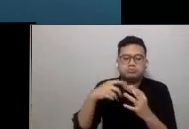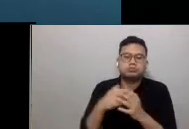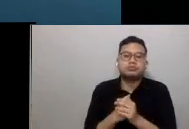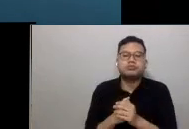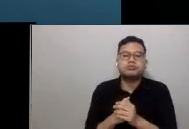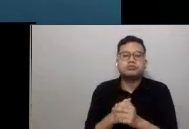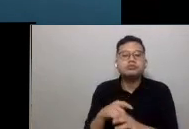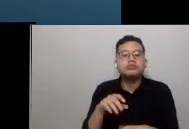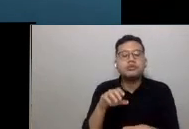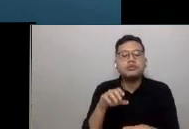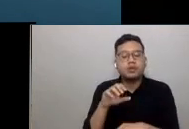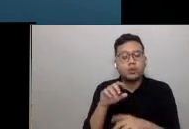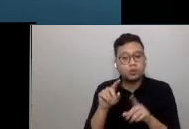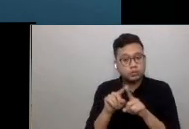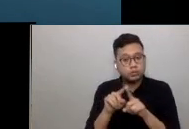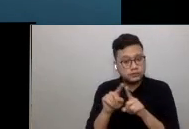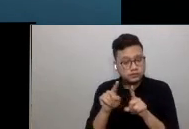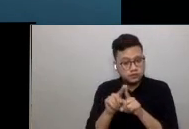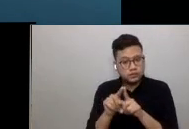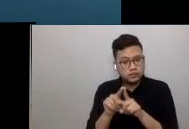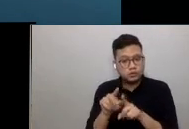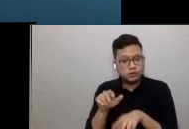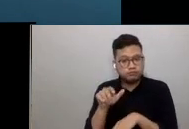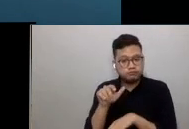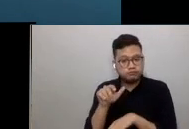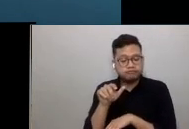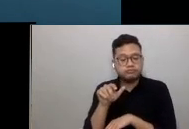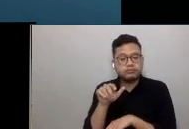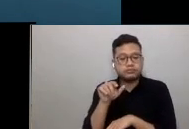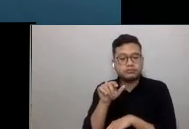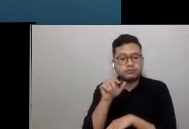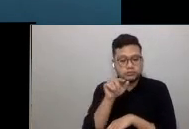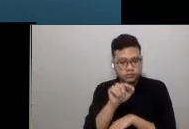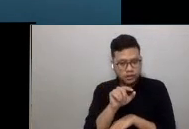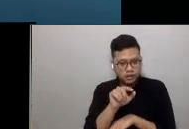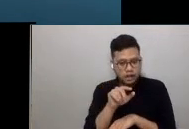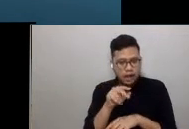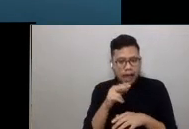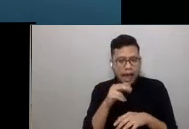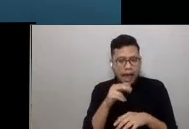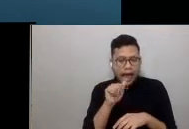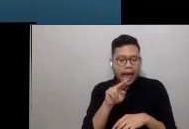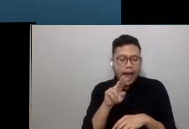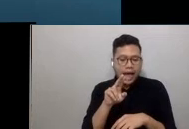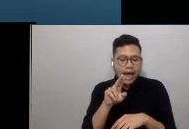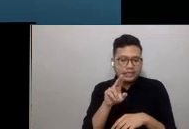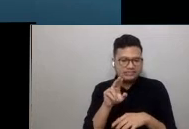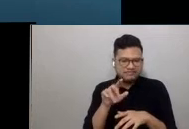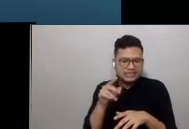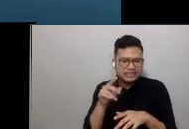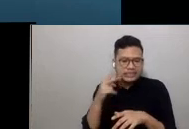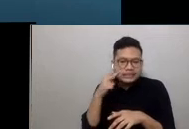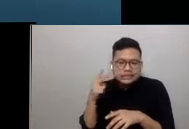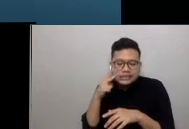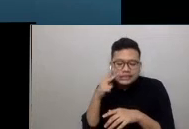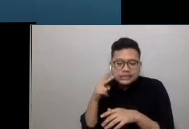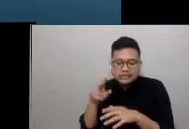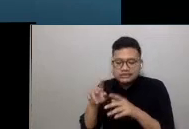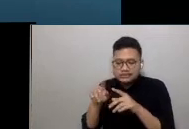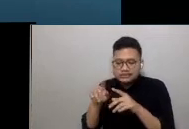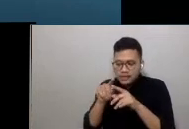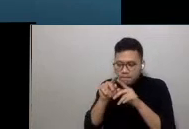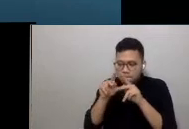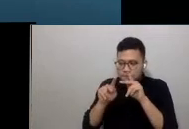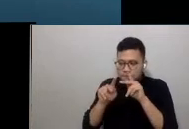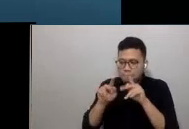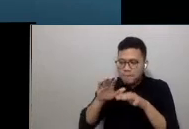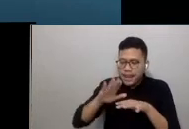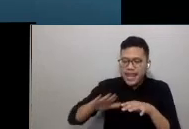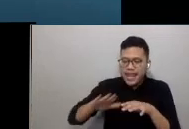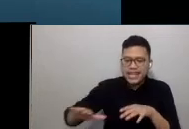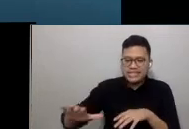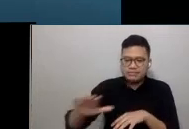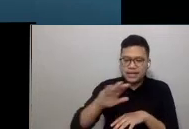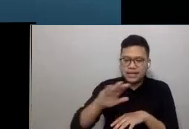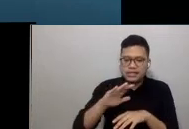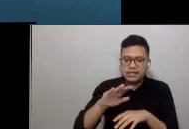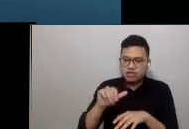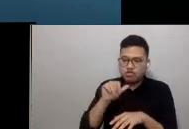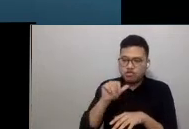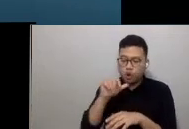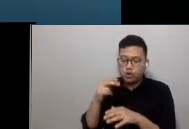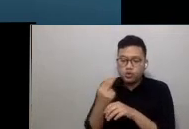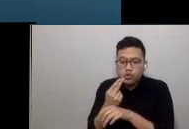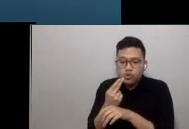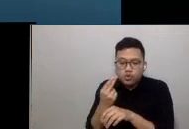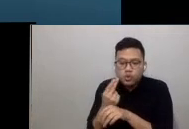alternative forms of urbanism and underutilised sites that are ripe for regeneration, like our explorations in